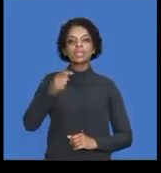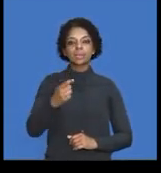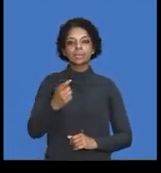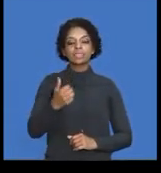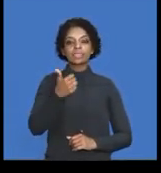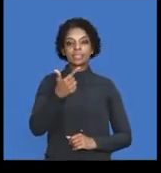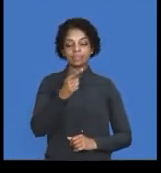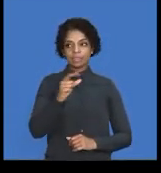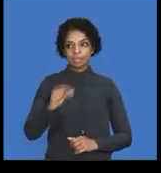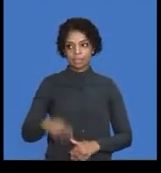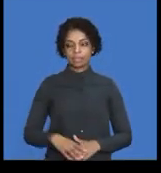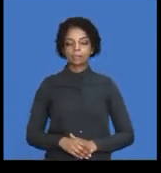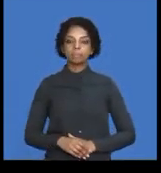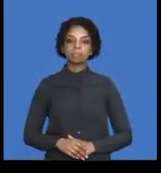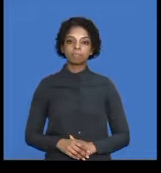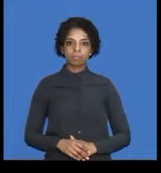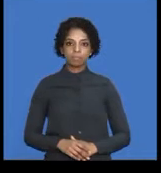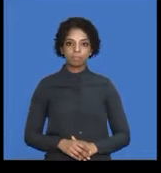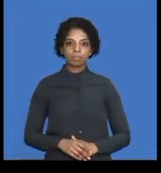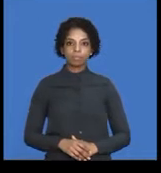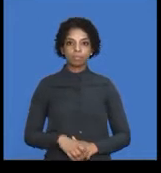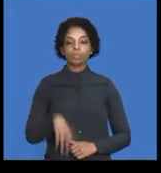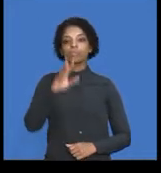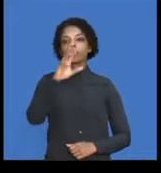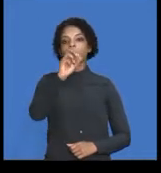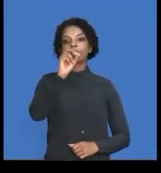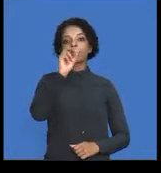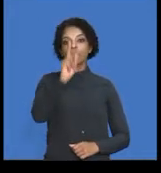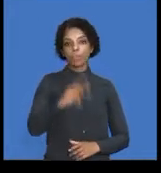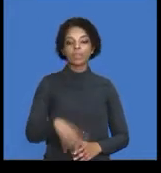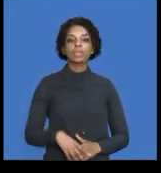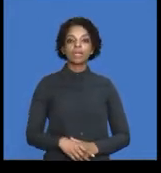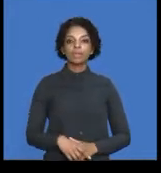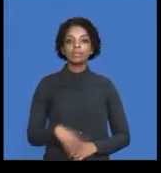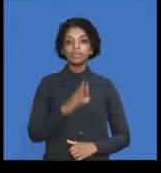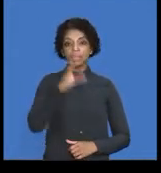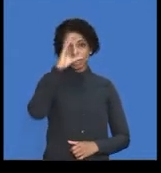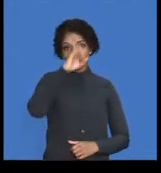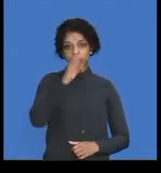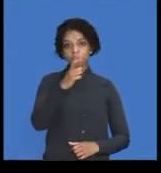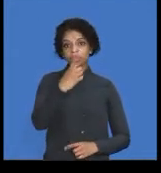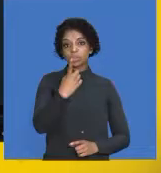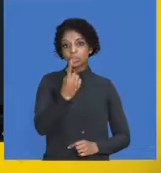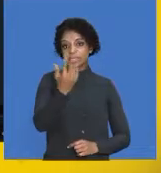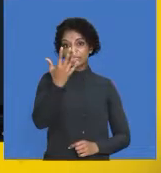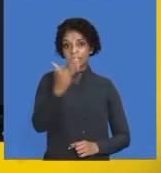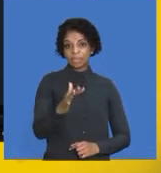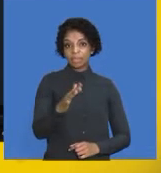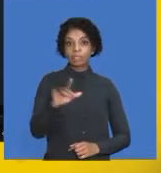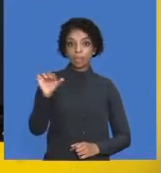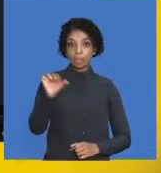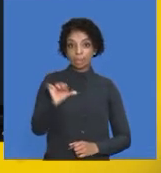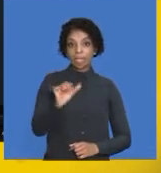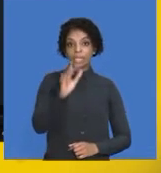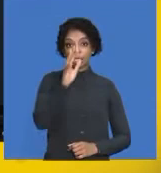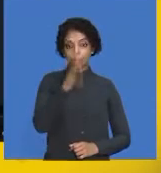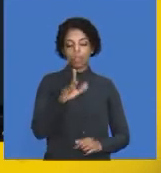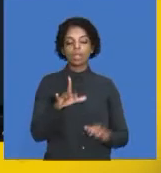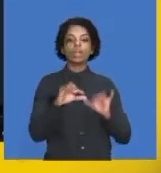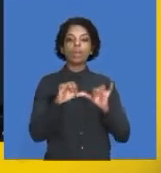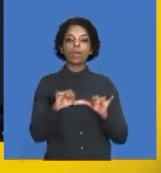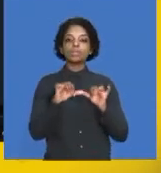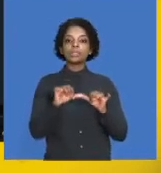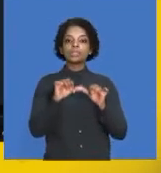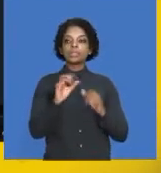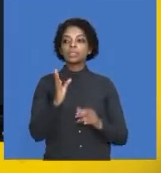which is allocated to the factory. Okay. We're not done with this note as yet, guys. As soon as you